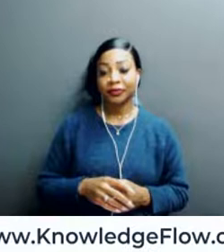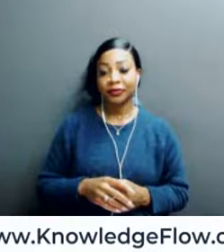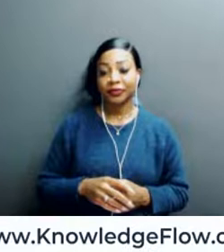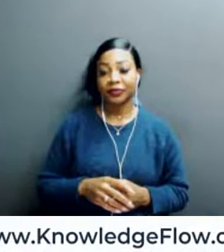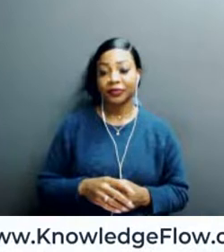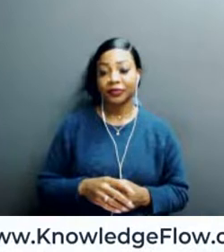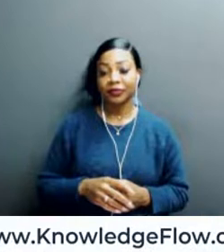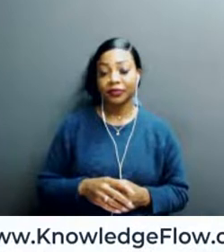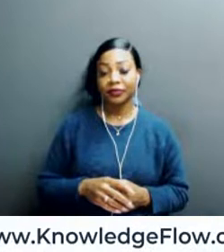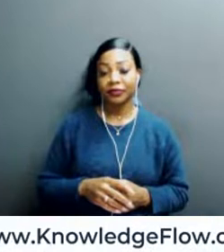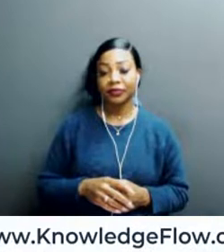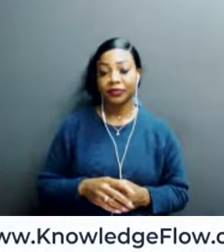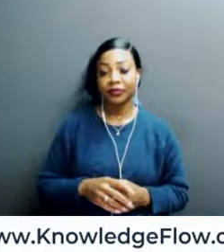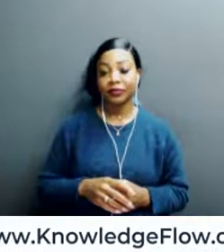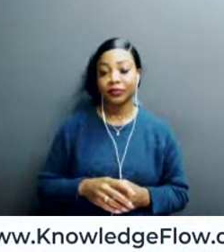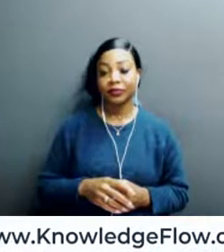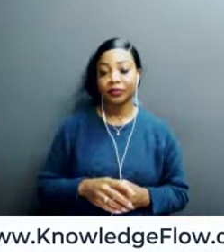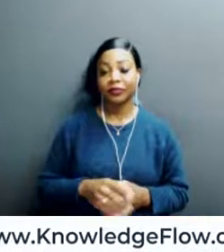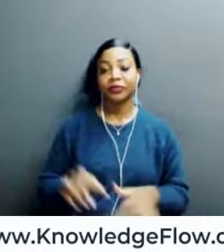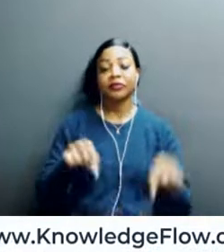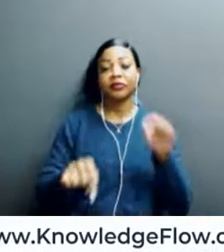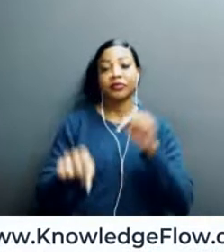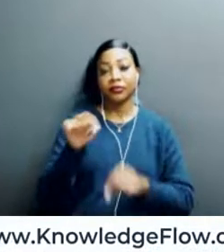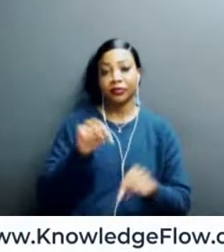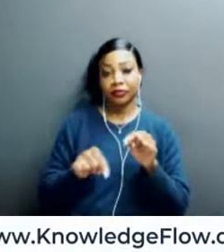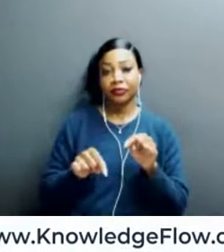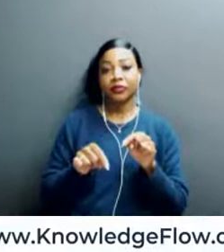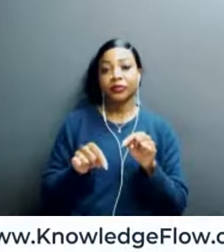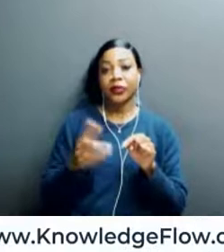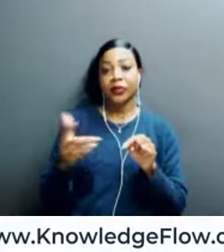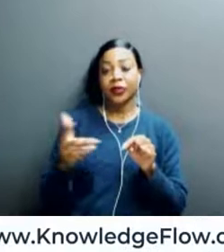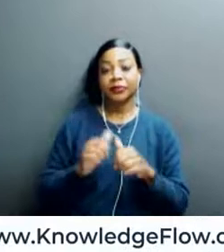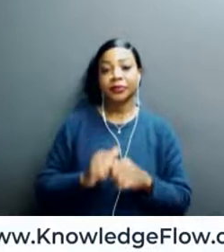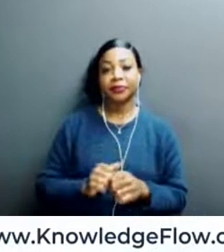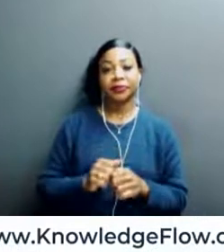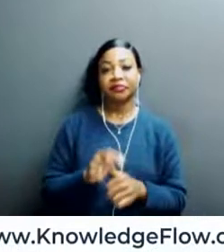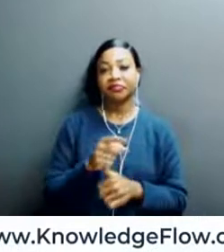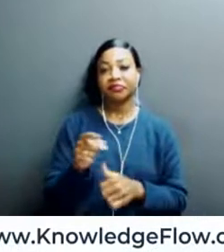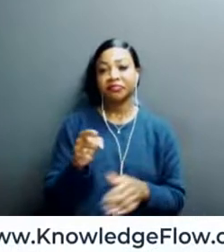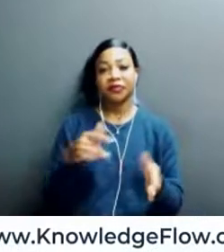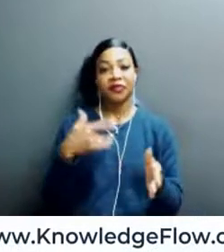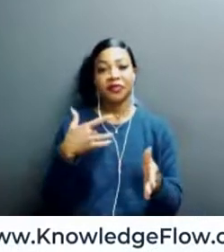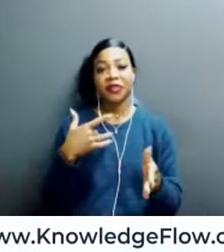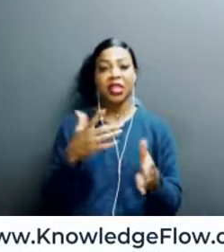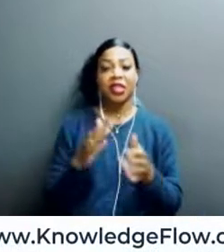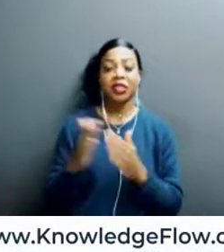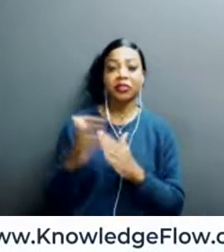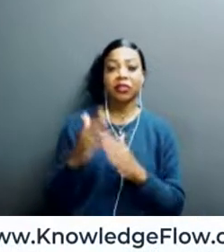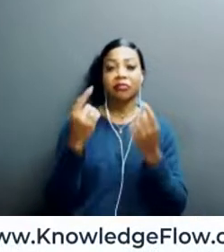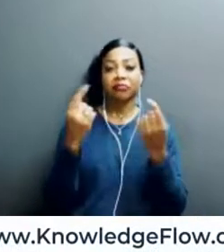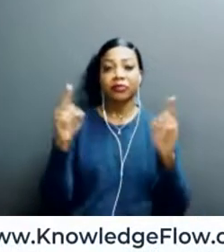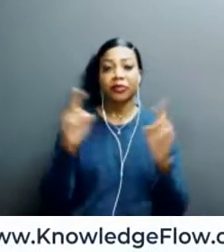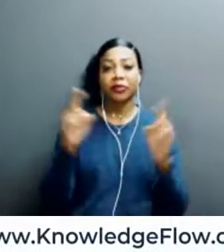to what we started touching on earlier in the, during the session, is what have you found were the most effective approaches in